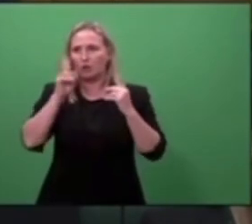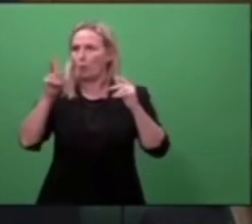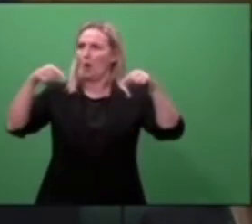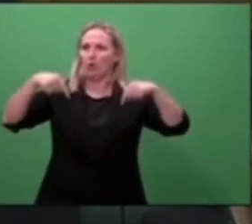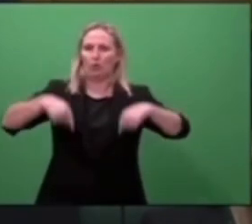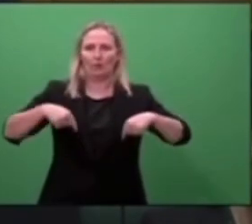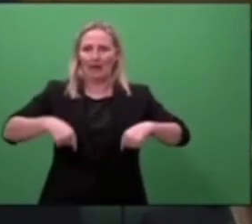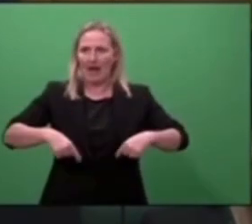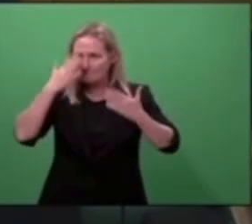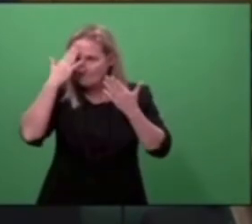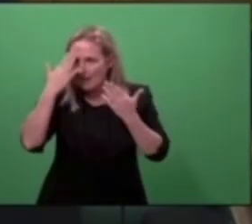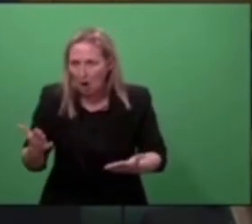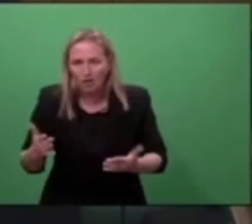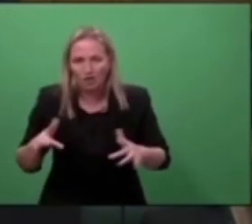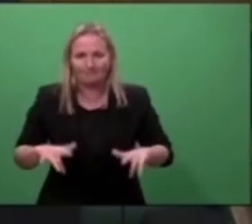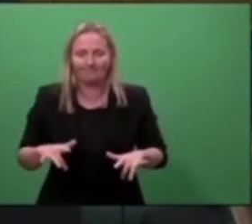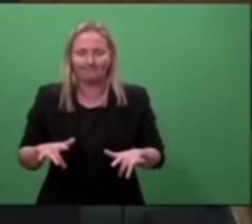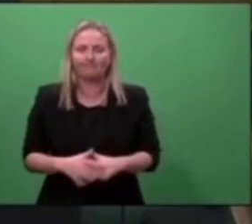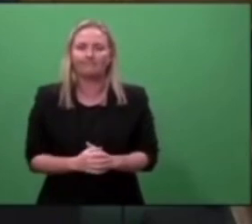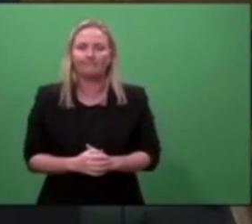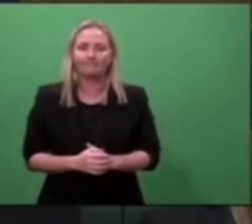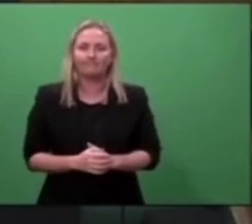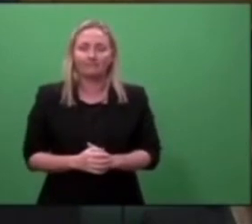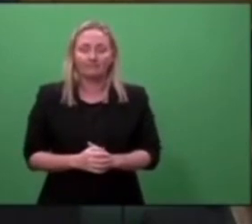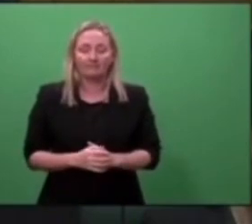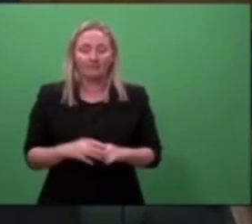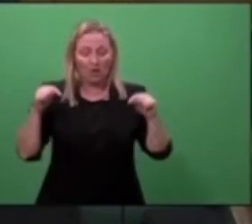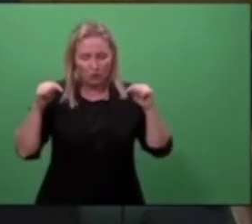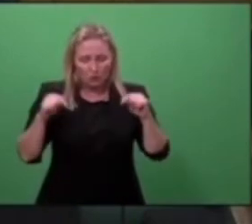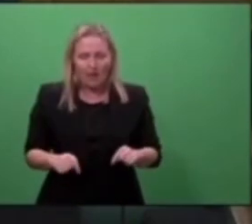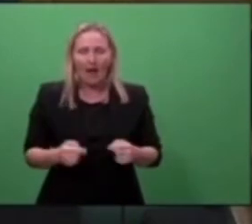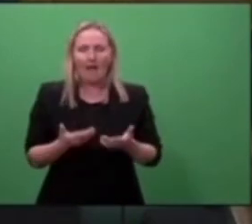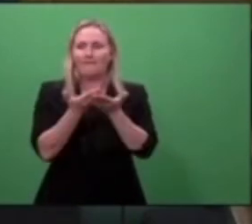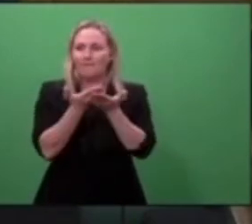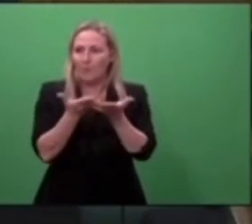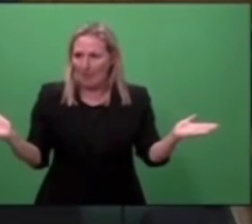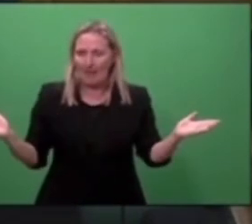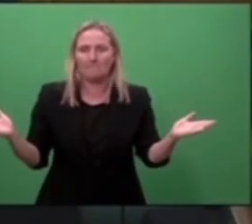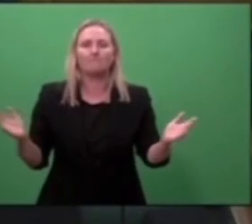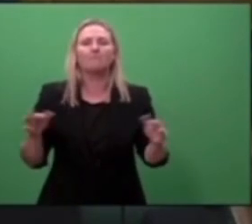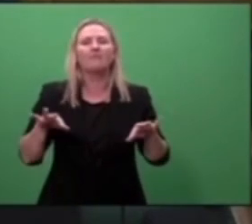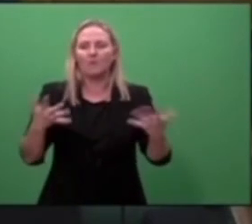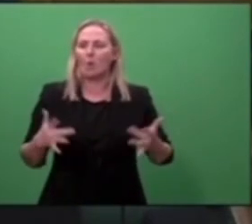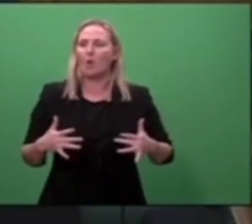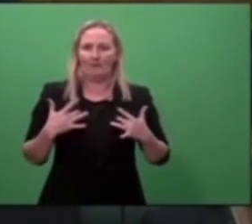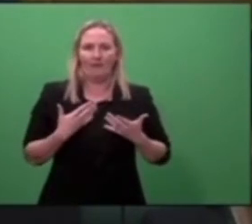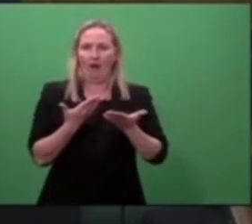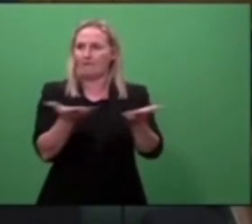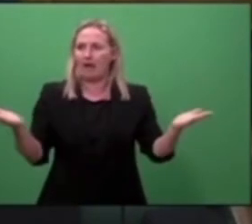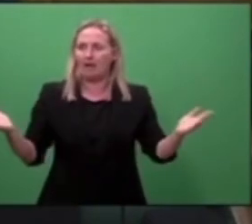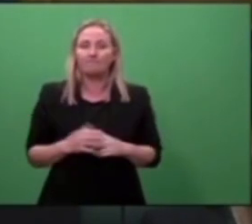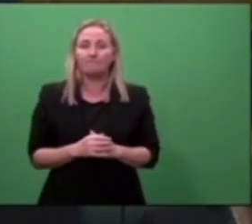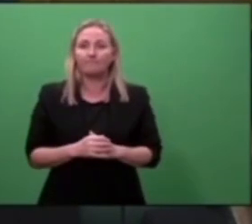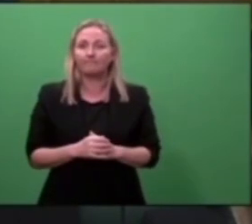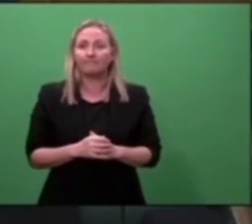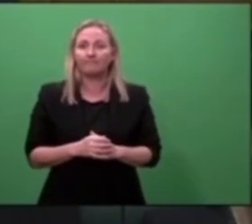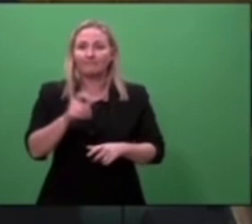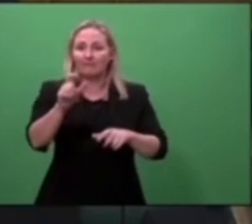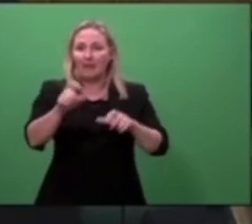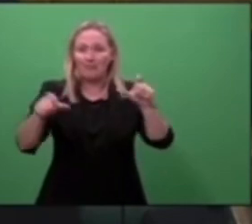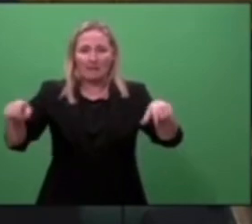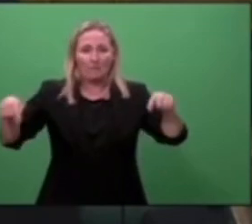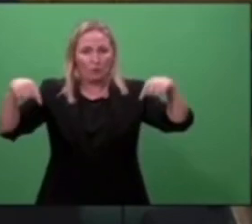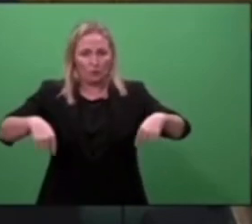This is their day and the day of all survivors. For those who are here today, those who participated